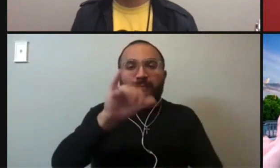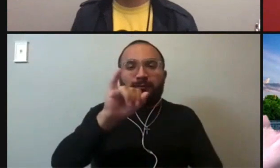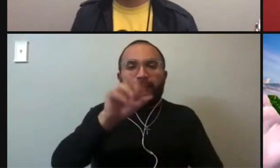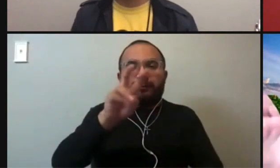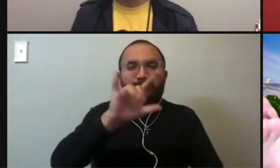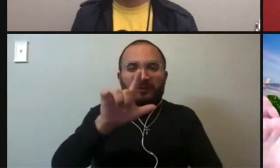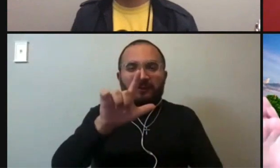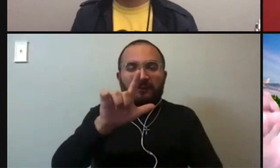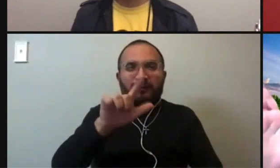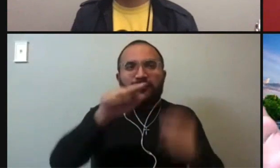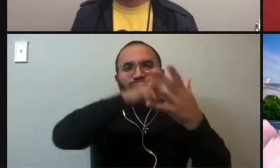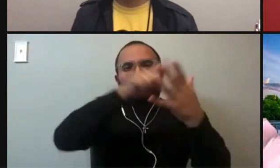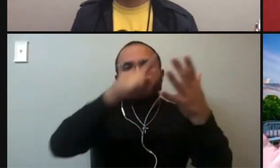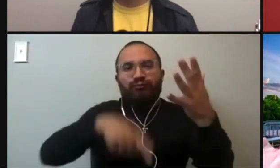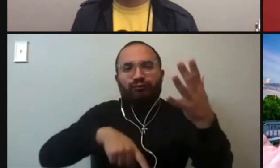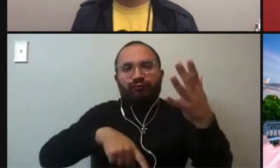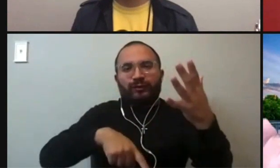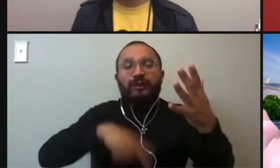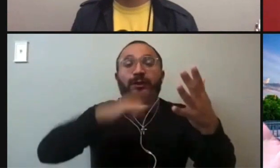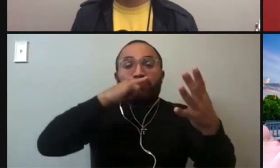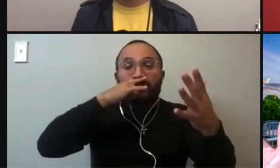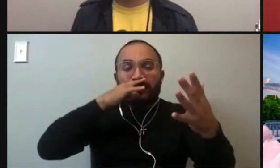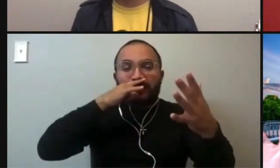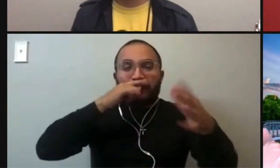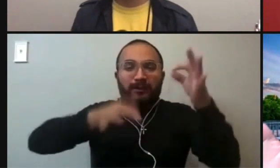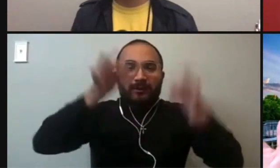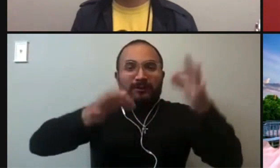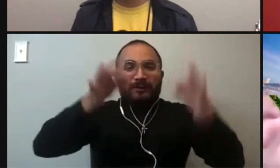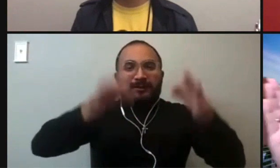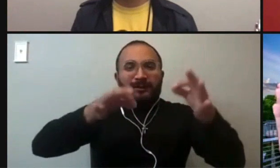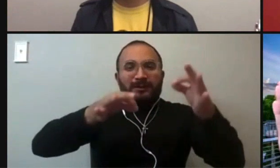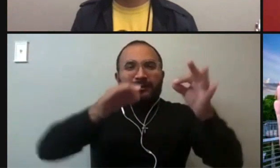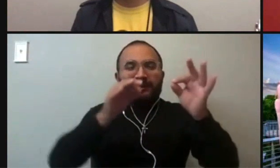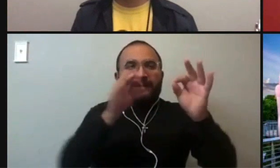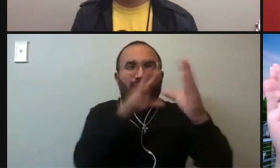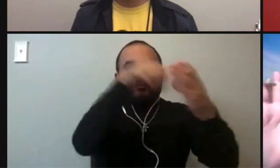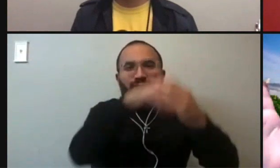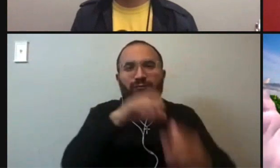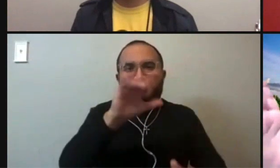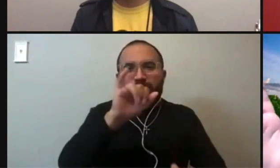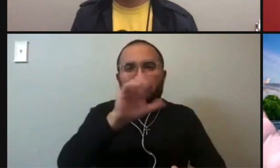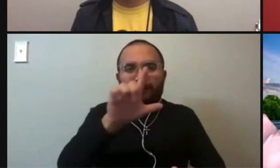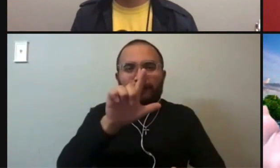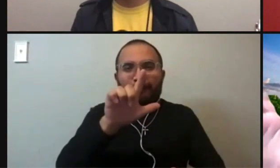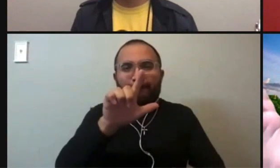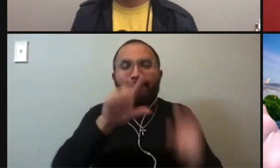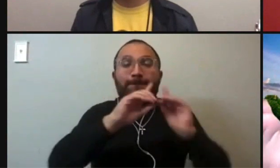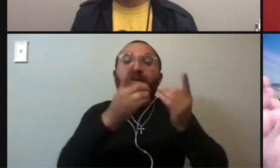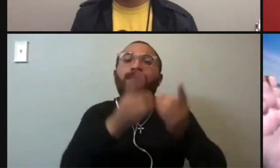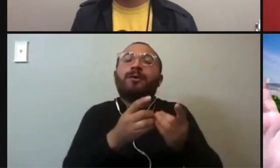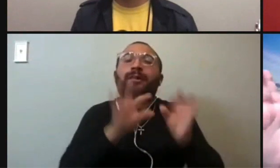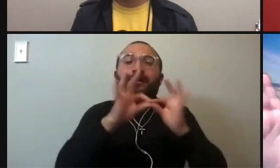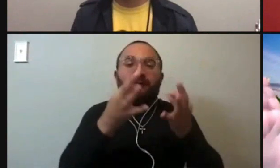probate, um, juvenile justice cases are civil under Texas law. Um, also Department of Family Services